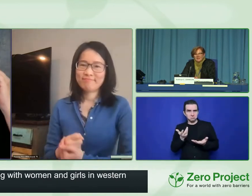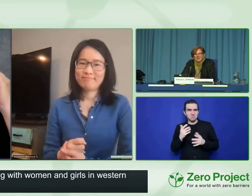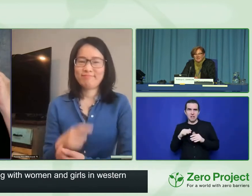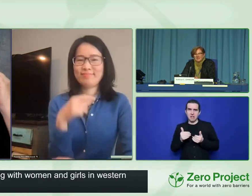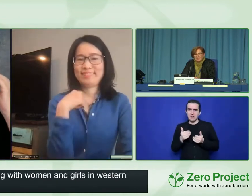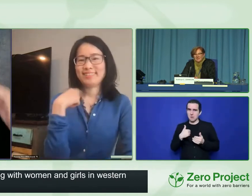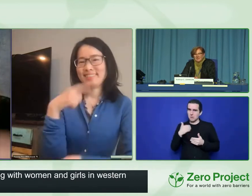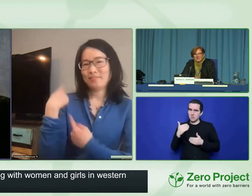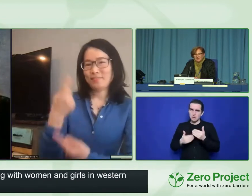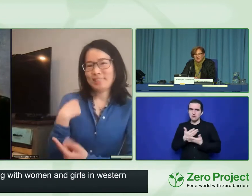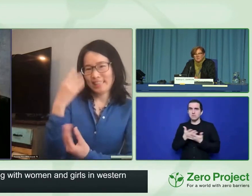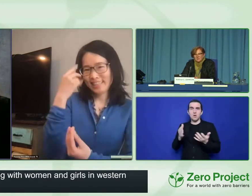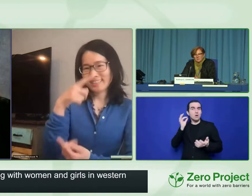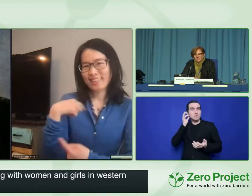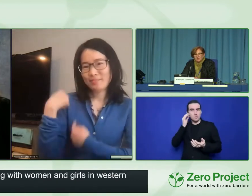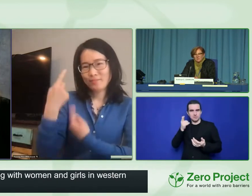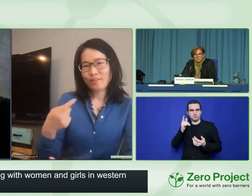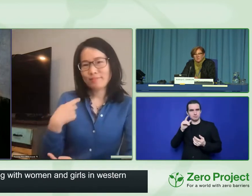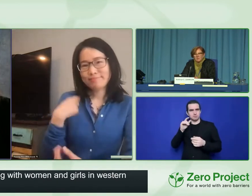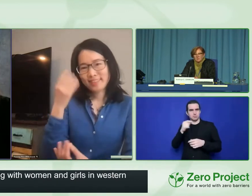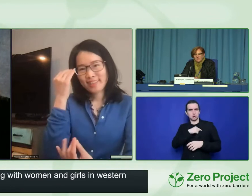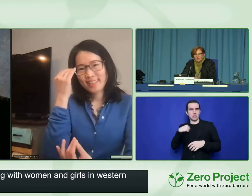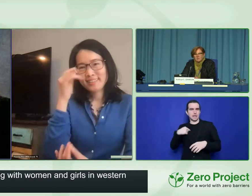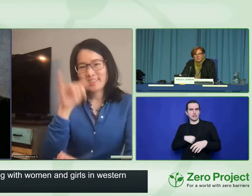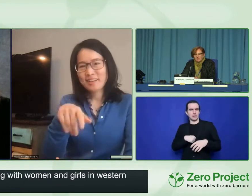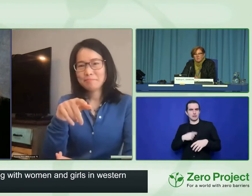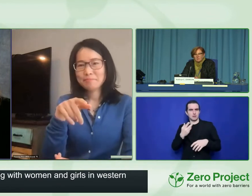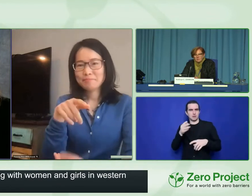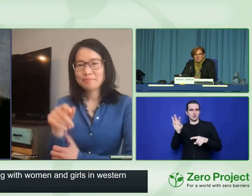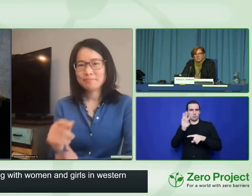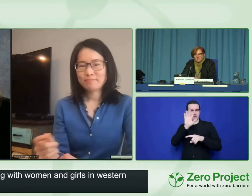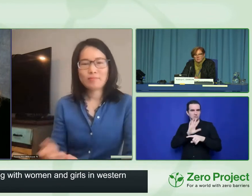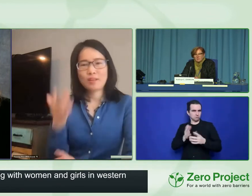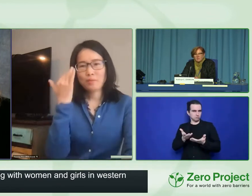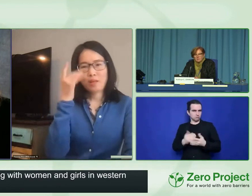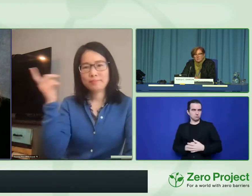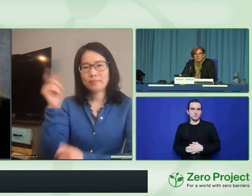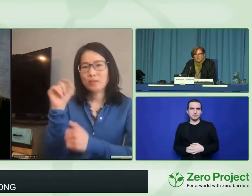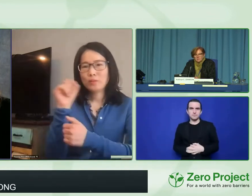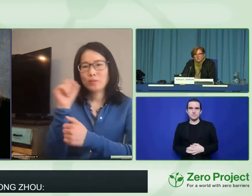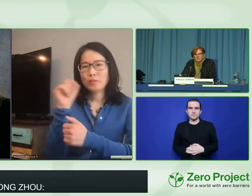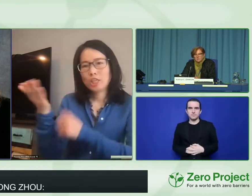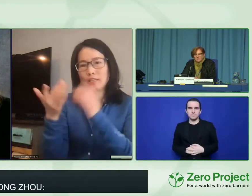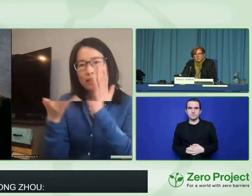A really good question. We've been thinking about that a lot.